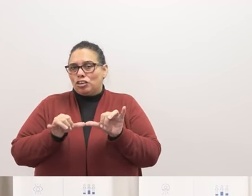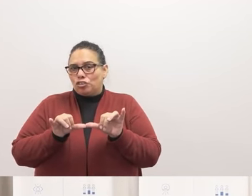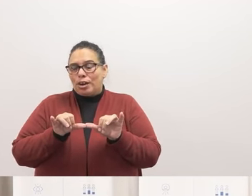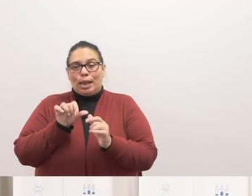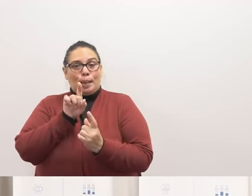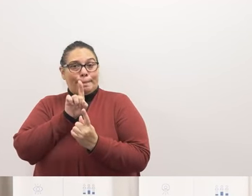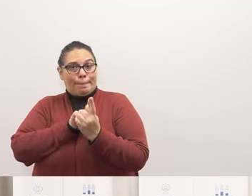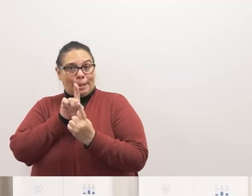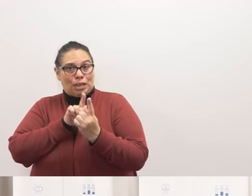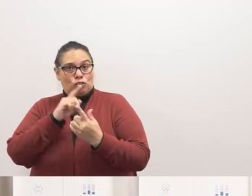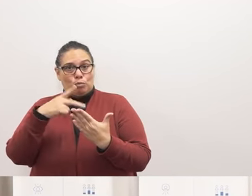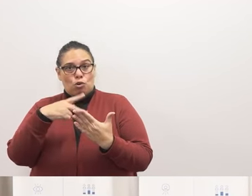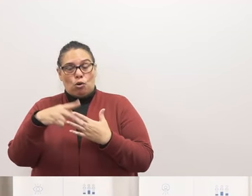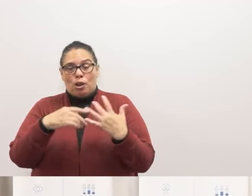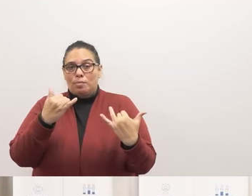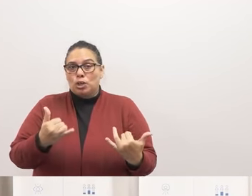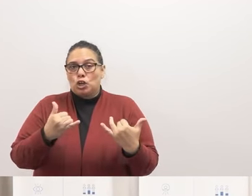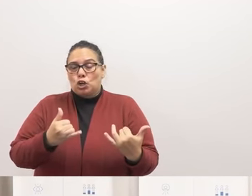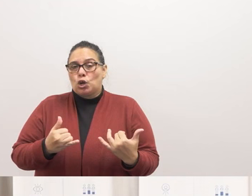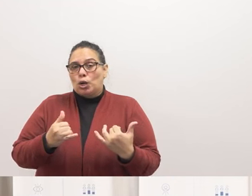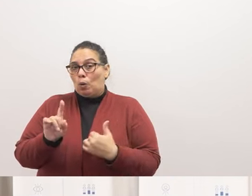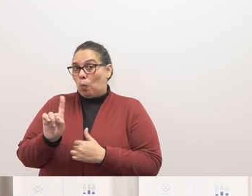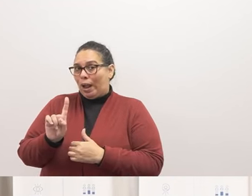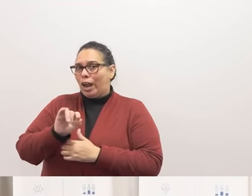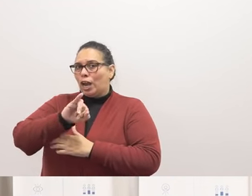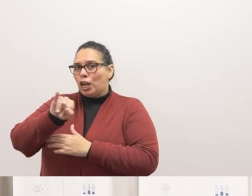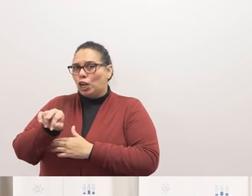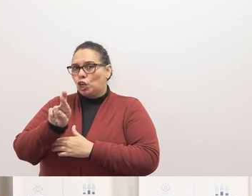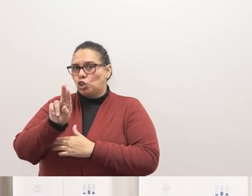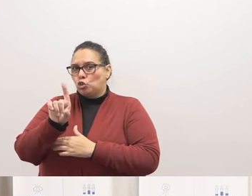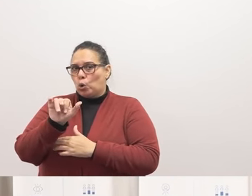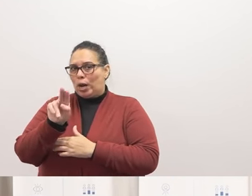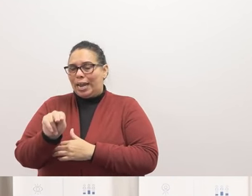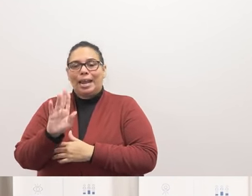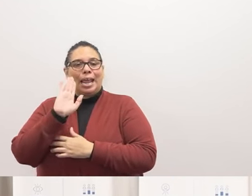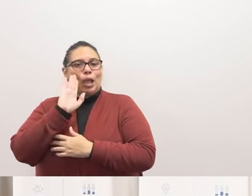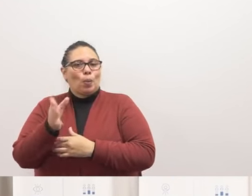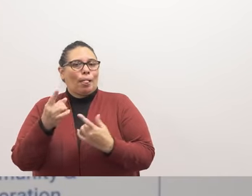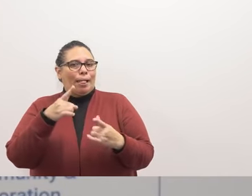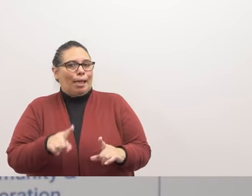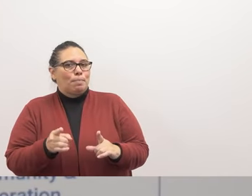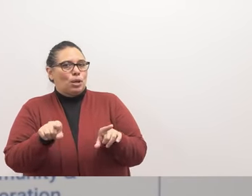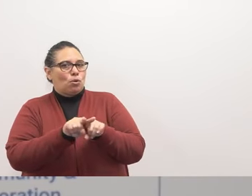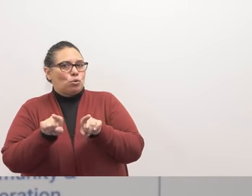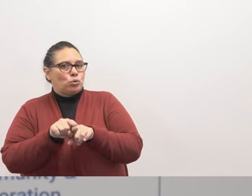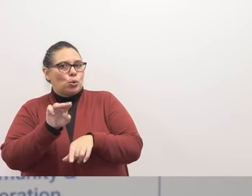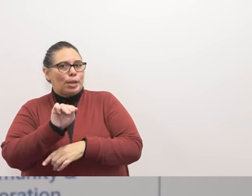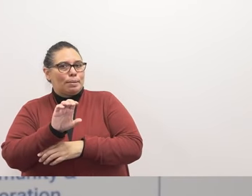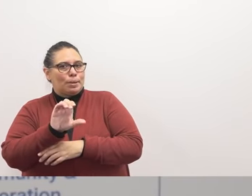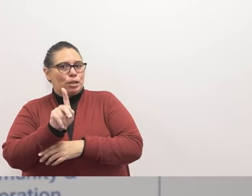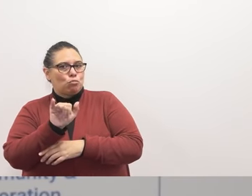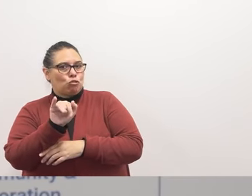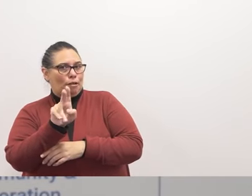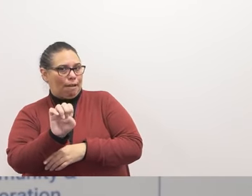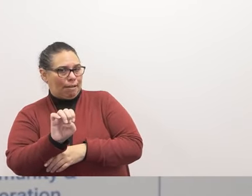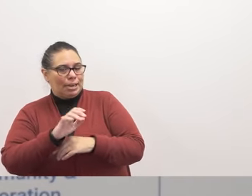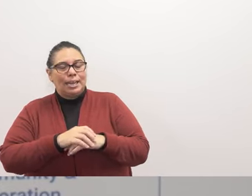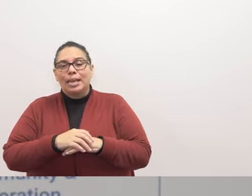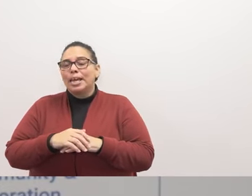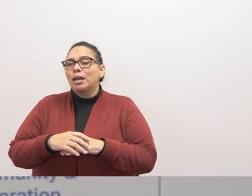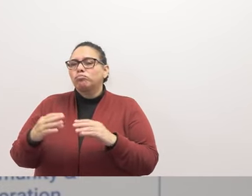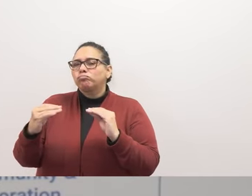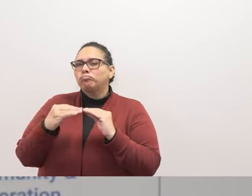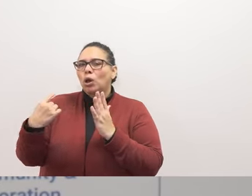program, which is currently at Jordan, and will be expanding over to McBride. And we further